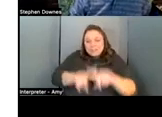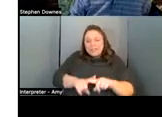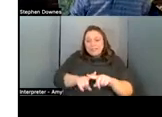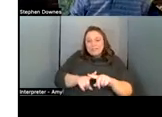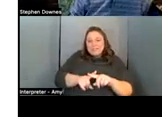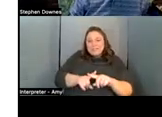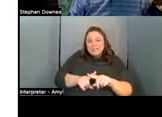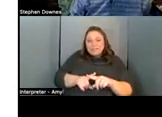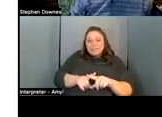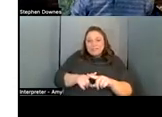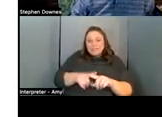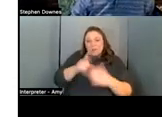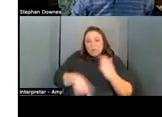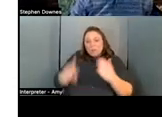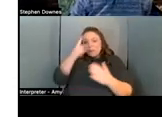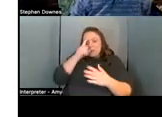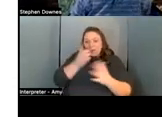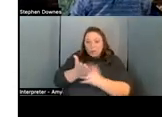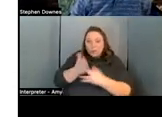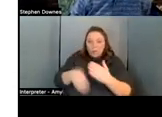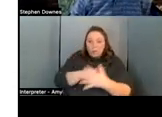you think the role of the college is